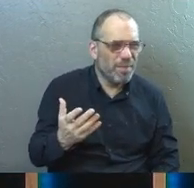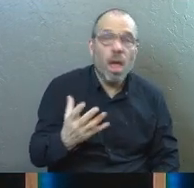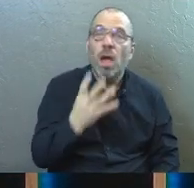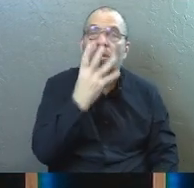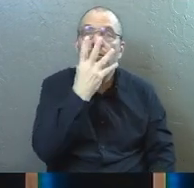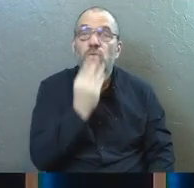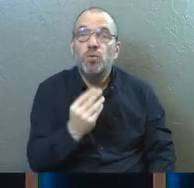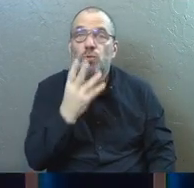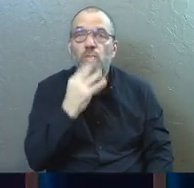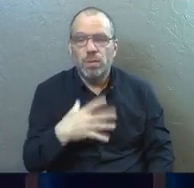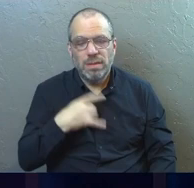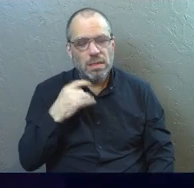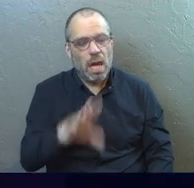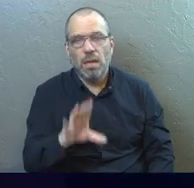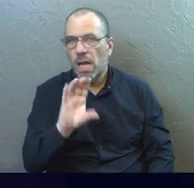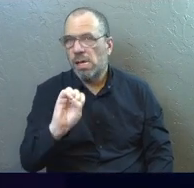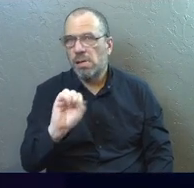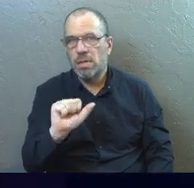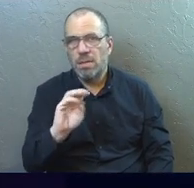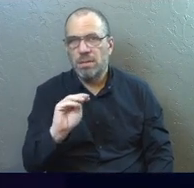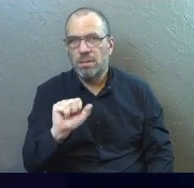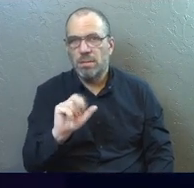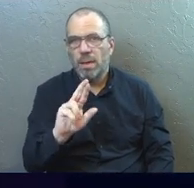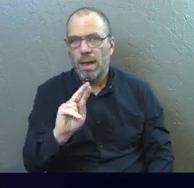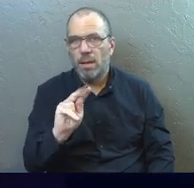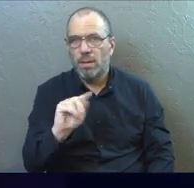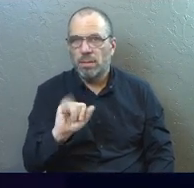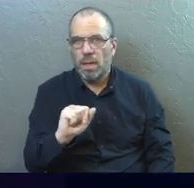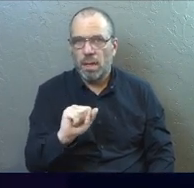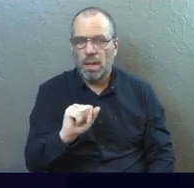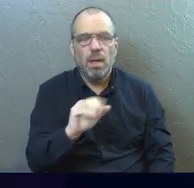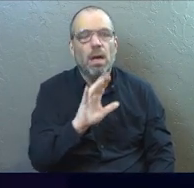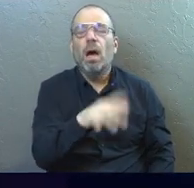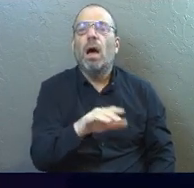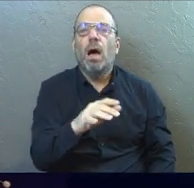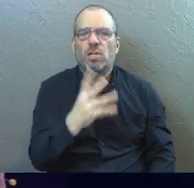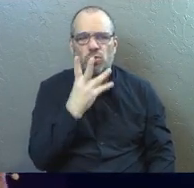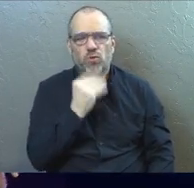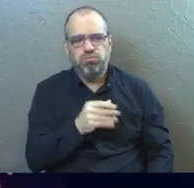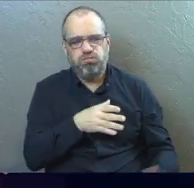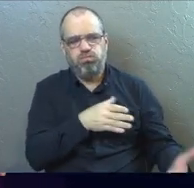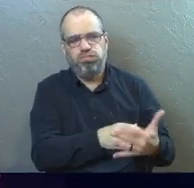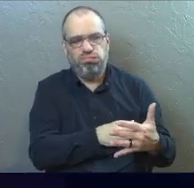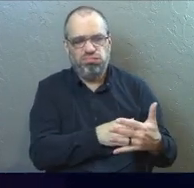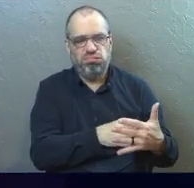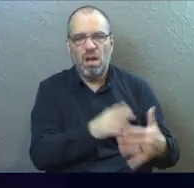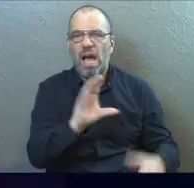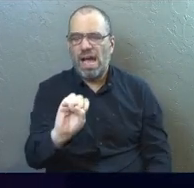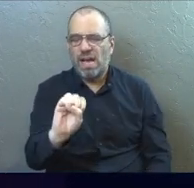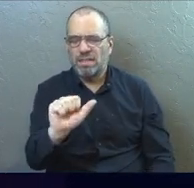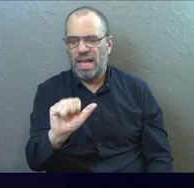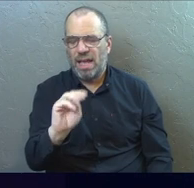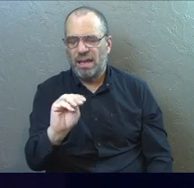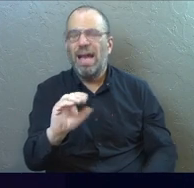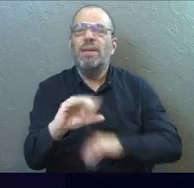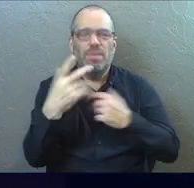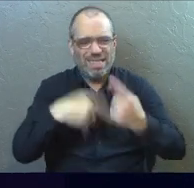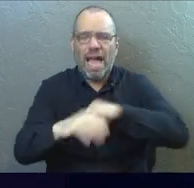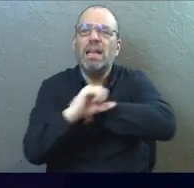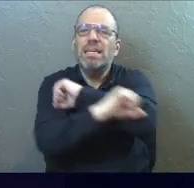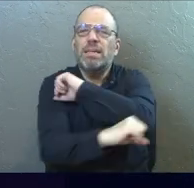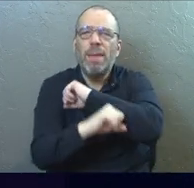Jews did not like Samaritans. Jews had plenty of stuff against Samaritans. There's a whole